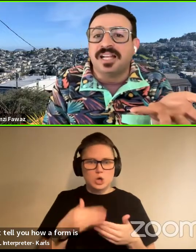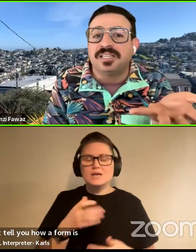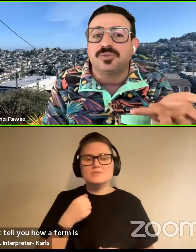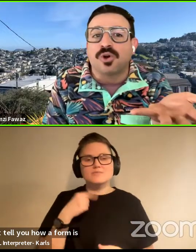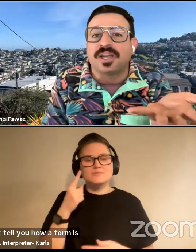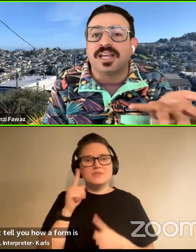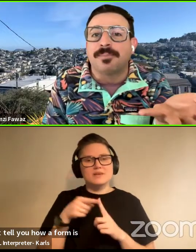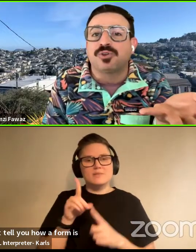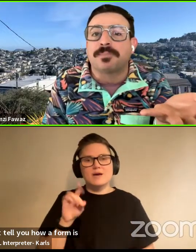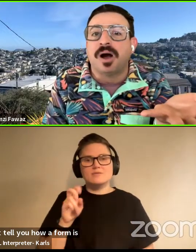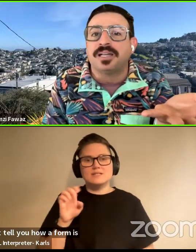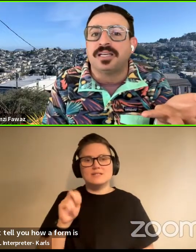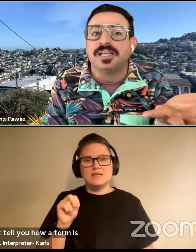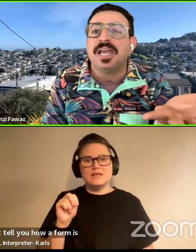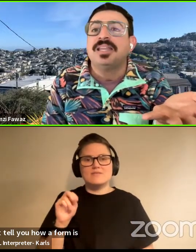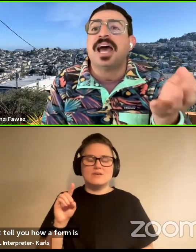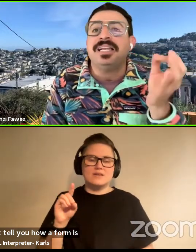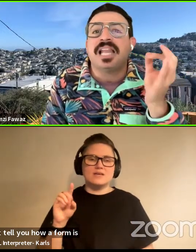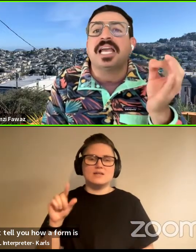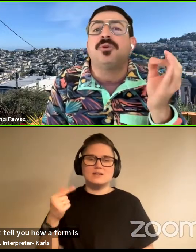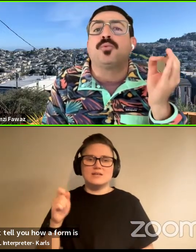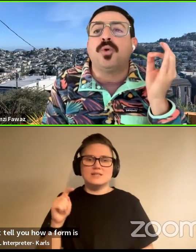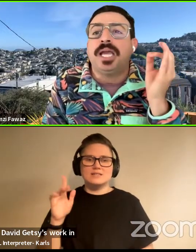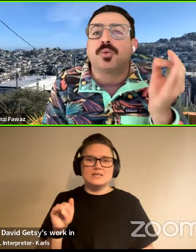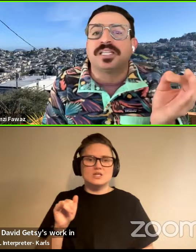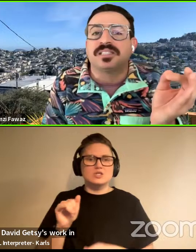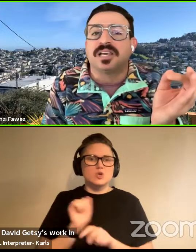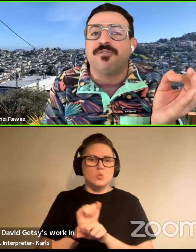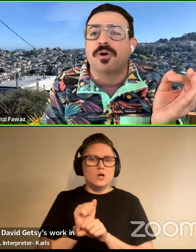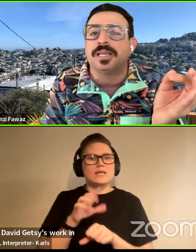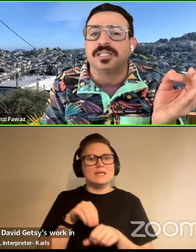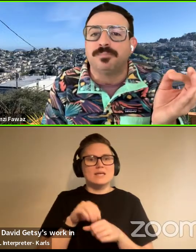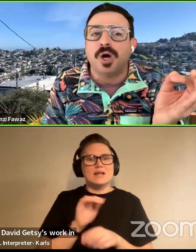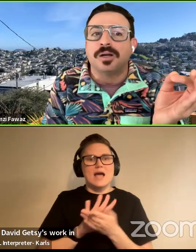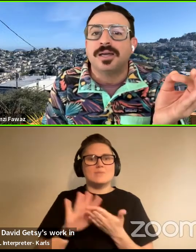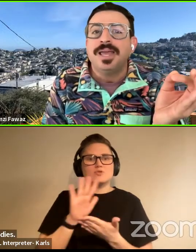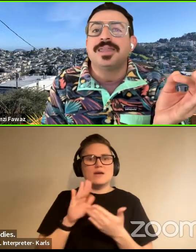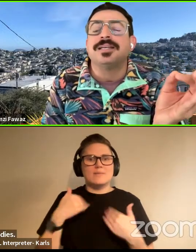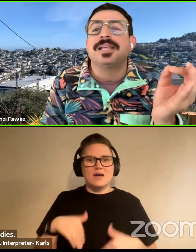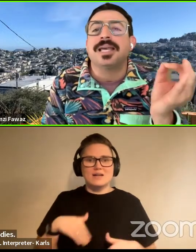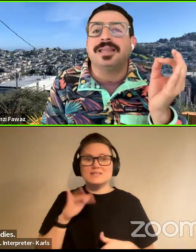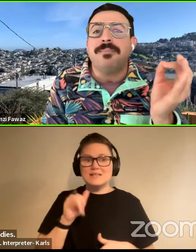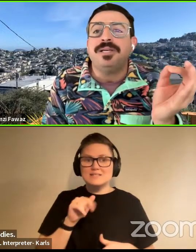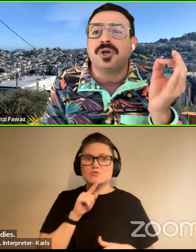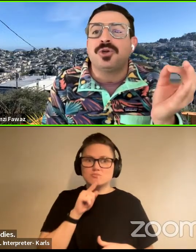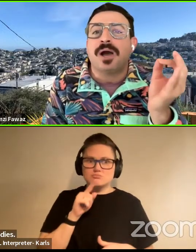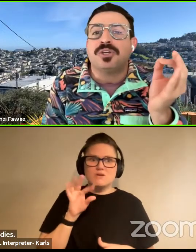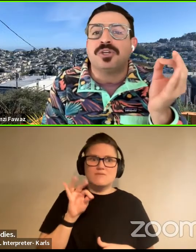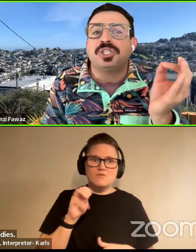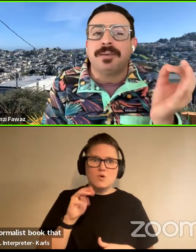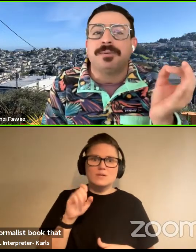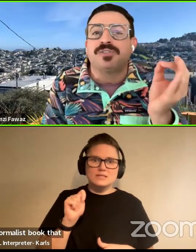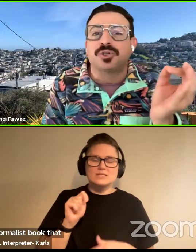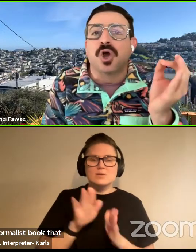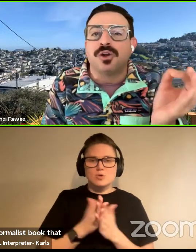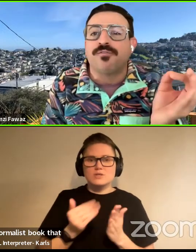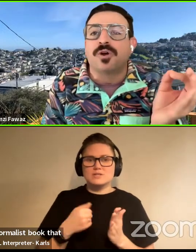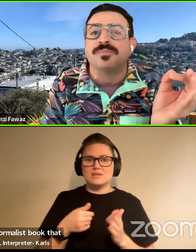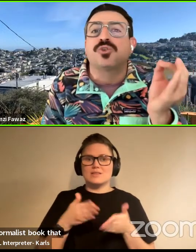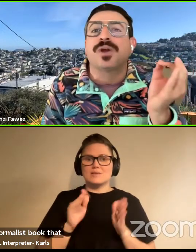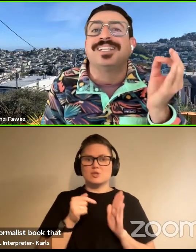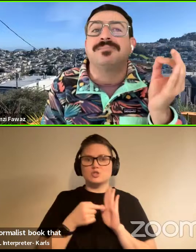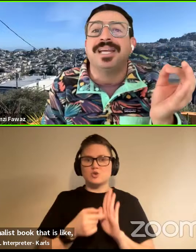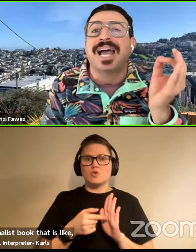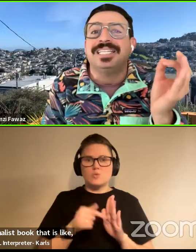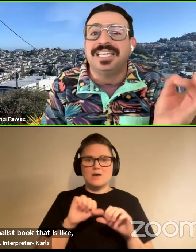about David Getze's work in abstract bodies. That is like a rigorously formalist book that is like, let me show you how the shape of certain